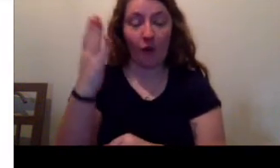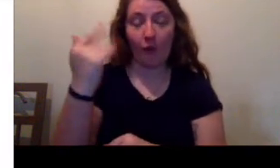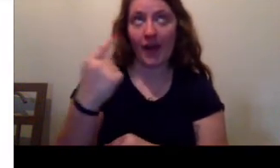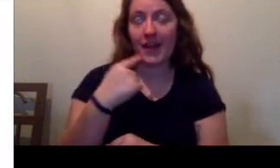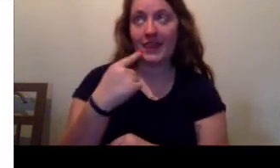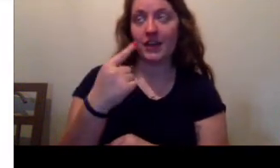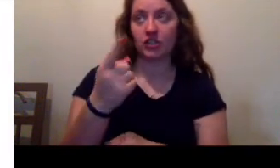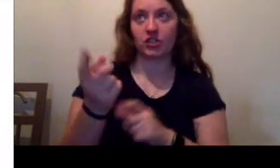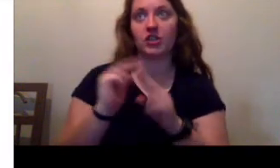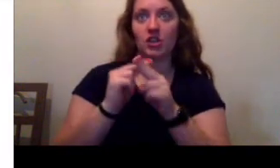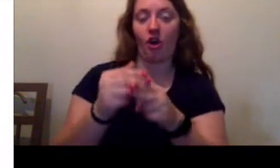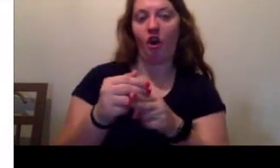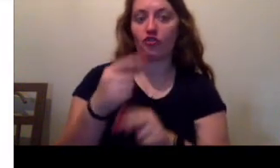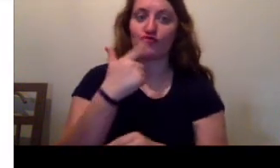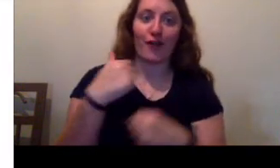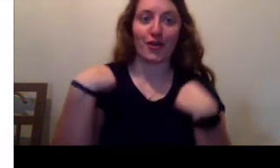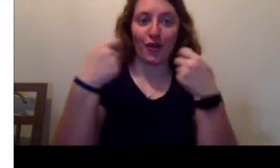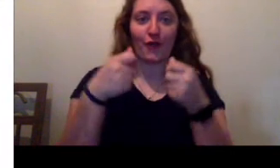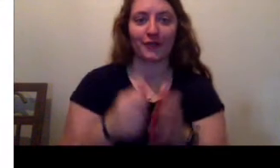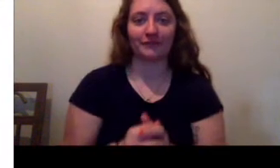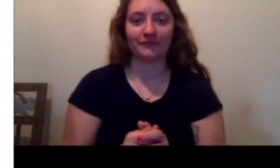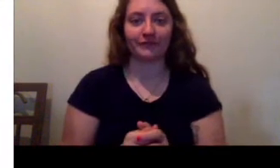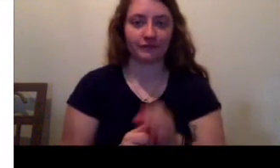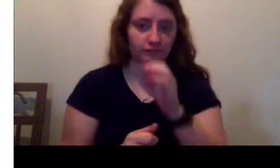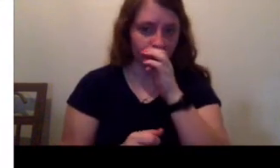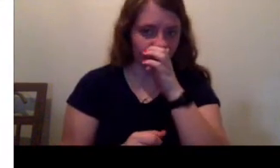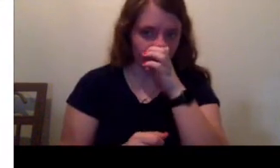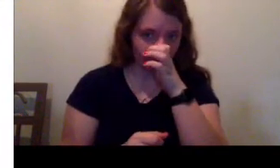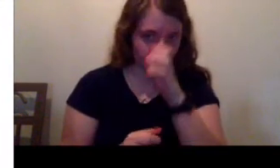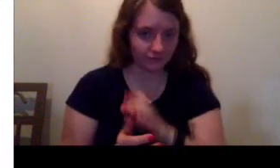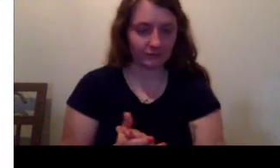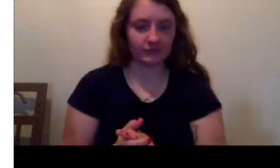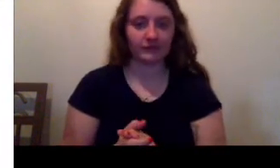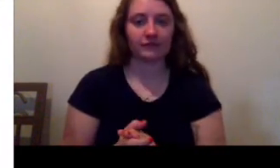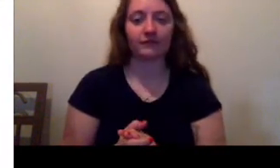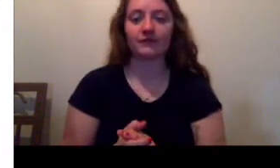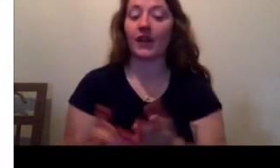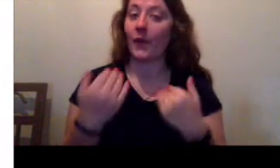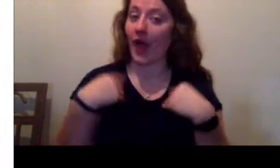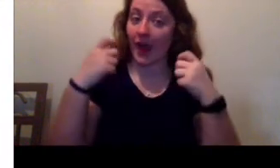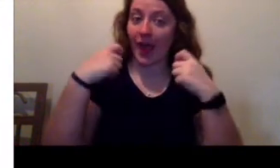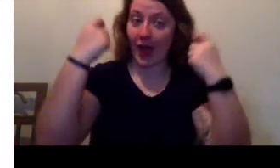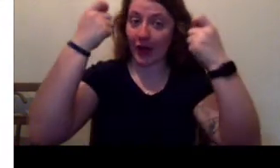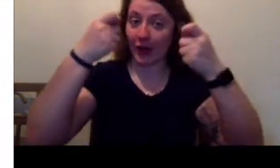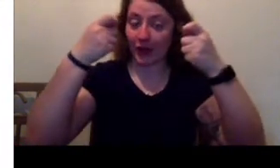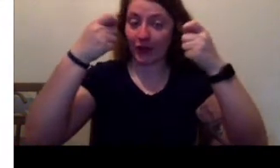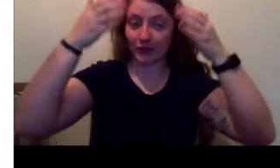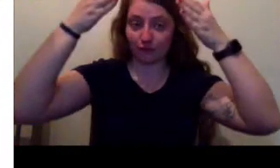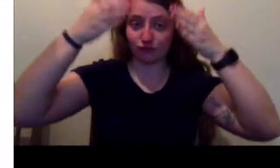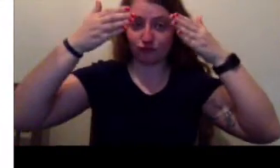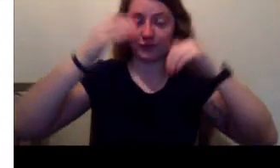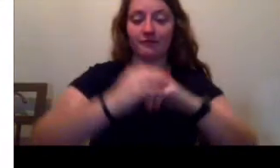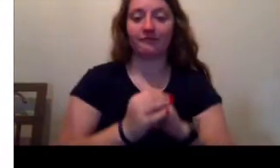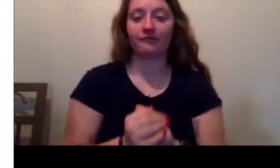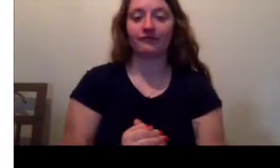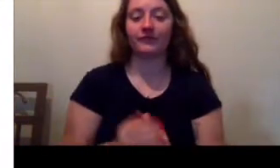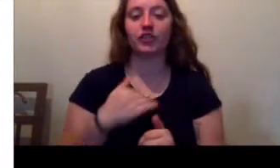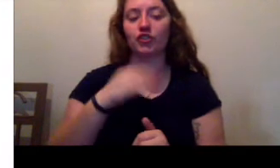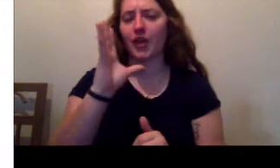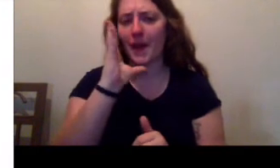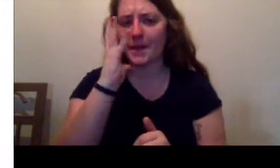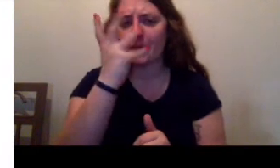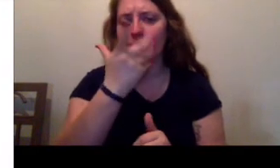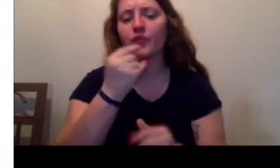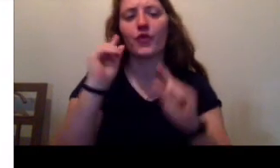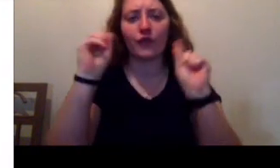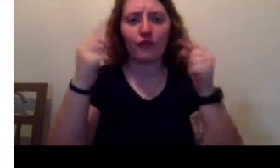call her Little Red Coat? Little Red Cloak. Well, it had a hood that covered her head. She had beautiful curls